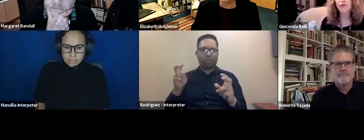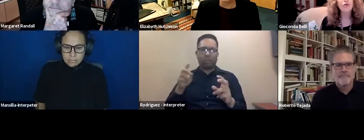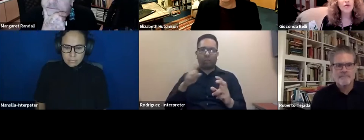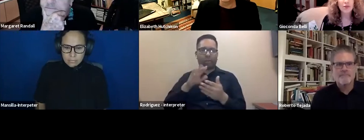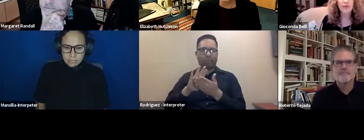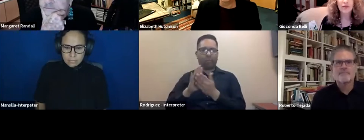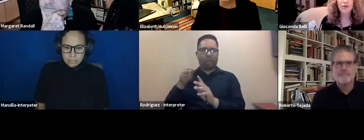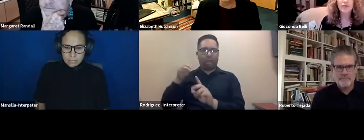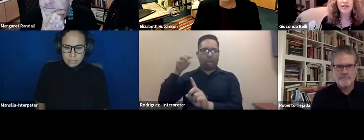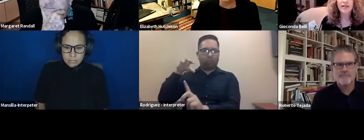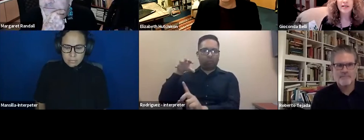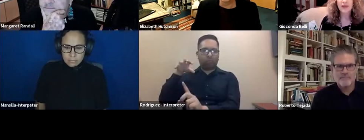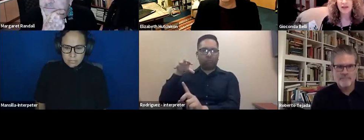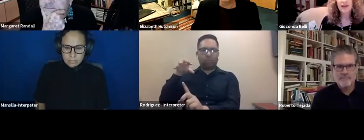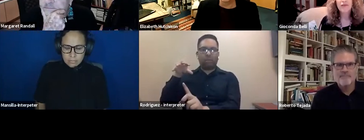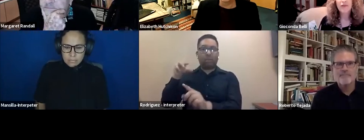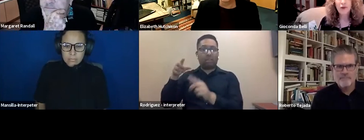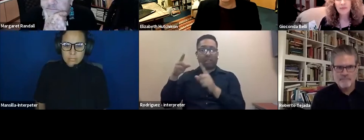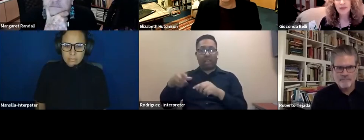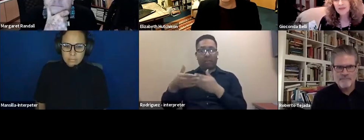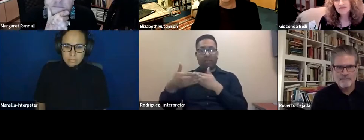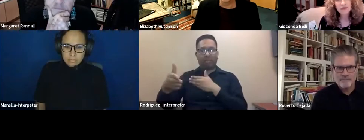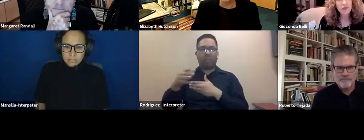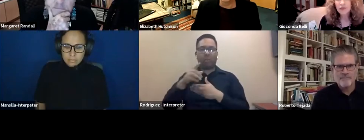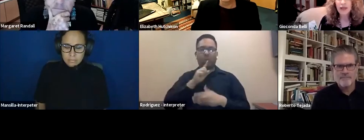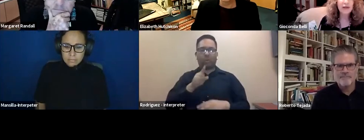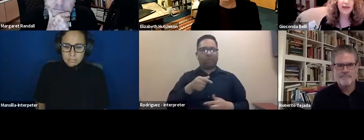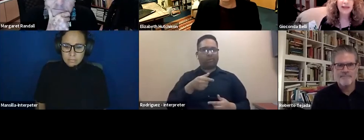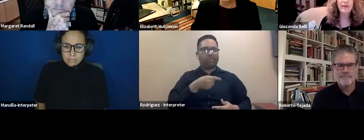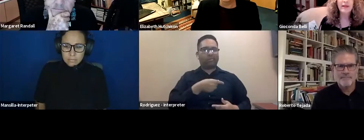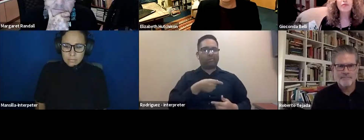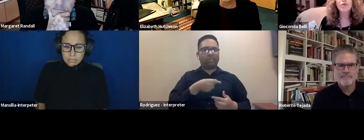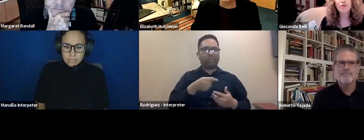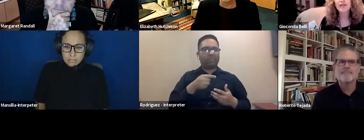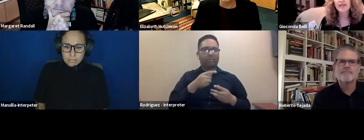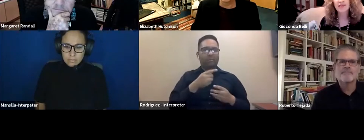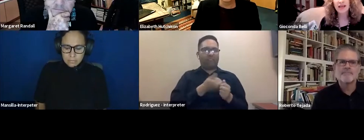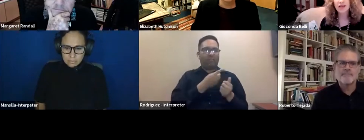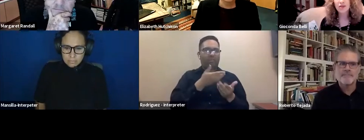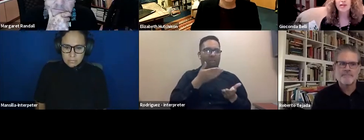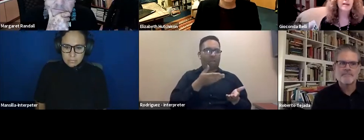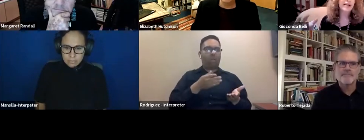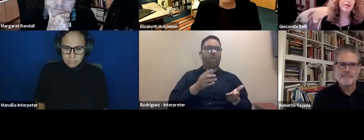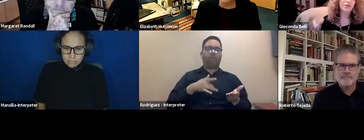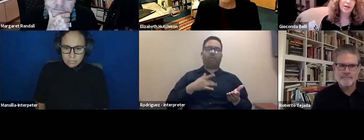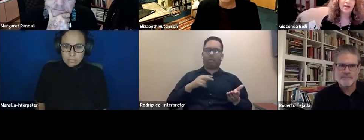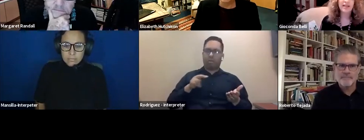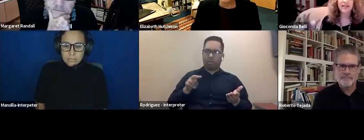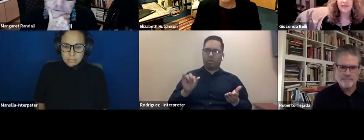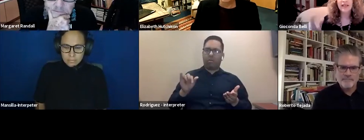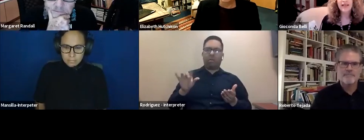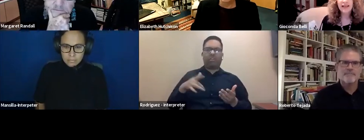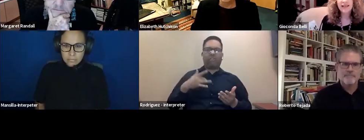got enormous amounts of sympathy from everybody. I mean, of course, there is a reactionary,